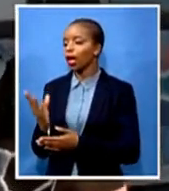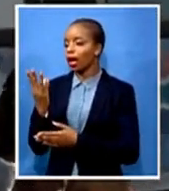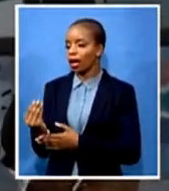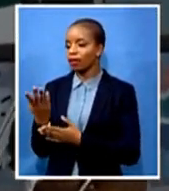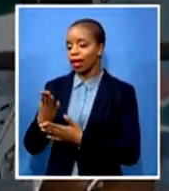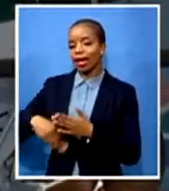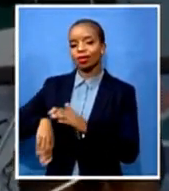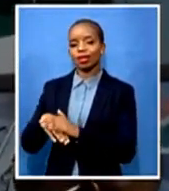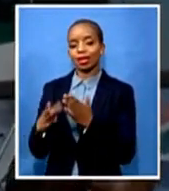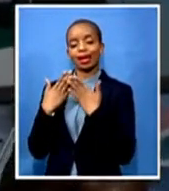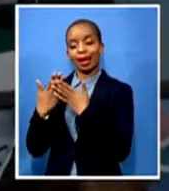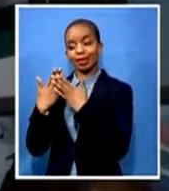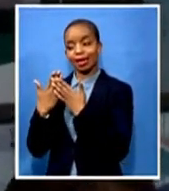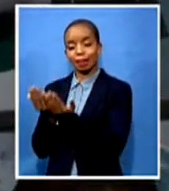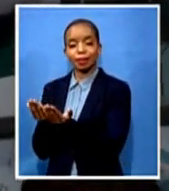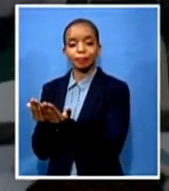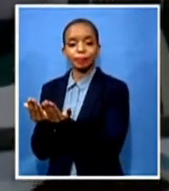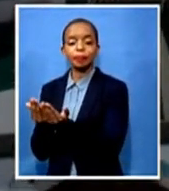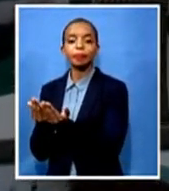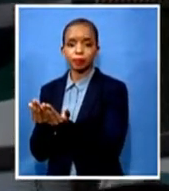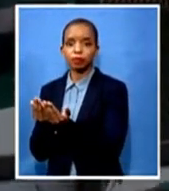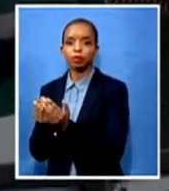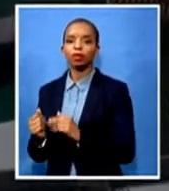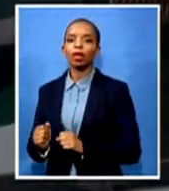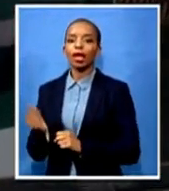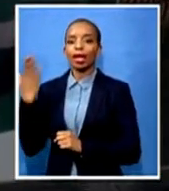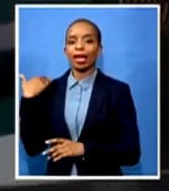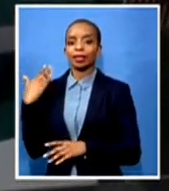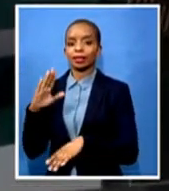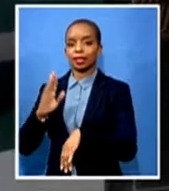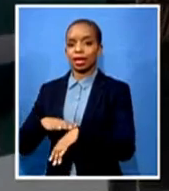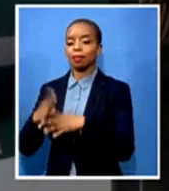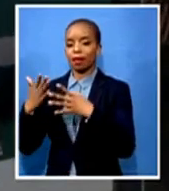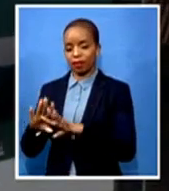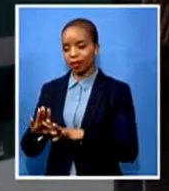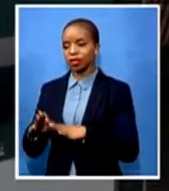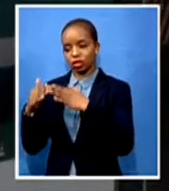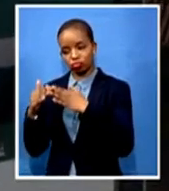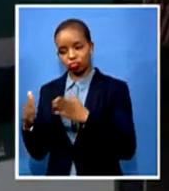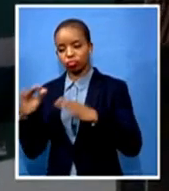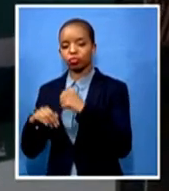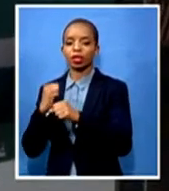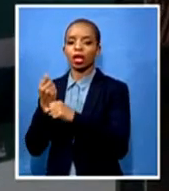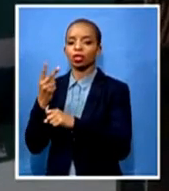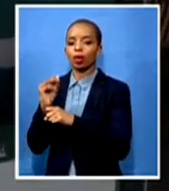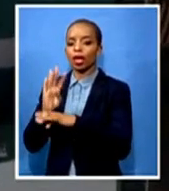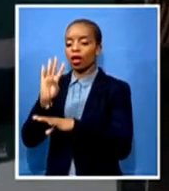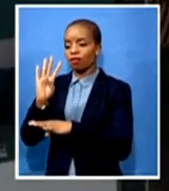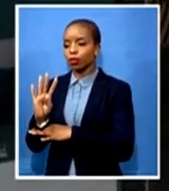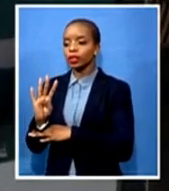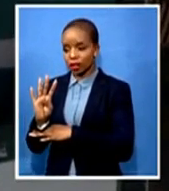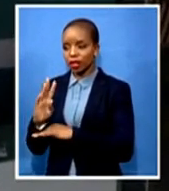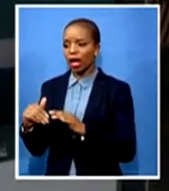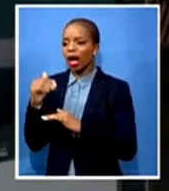so well last time. It was launched in 2014, but we didn't hear much of it after that. In this briefing, can we